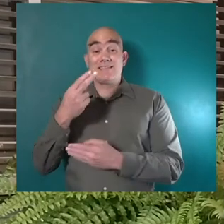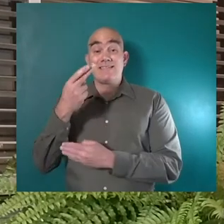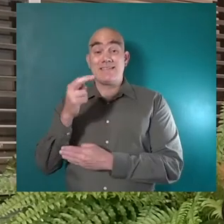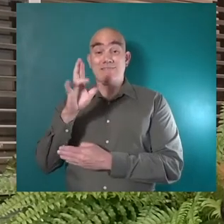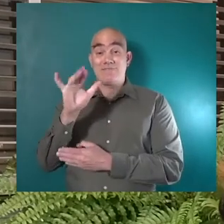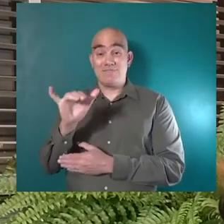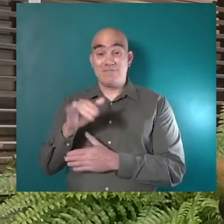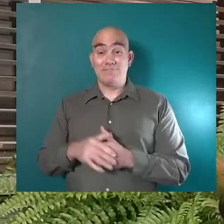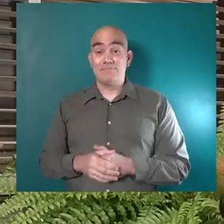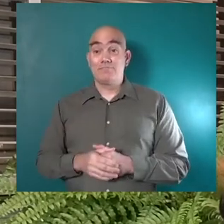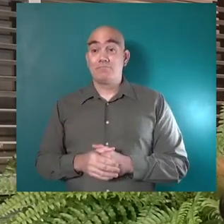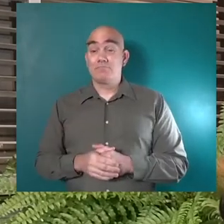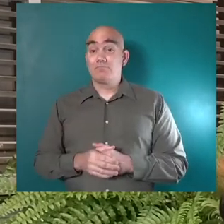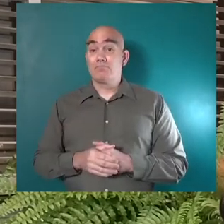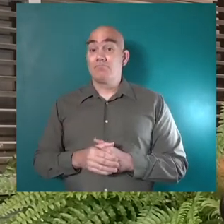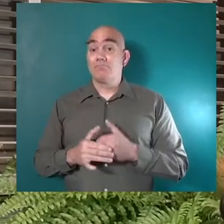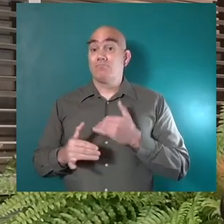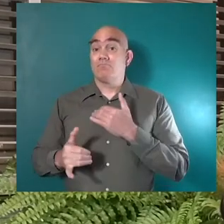Thanks, Henry.